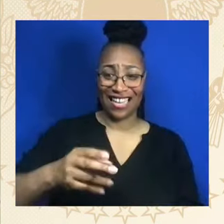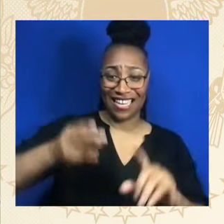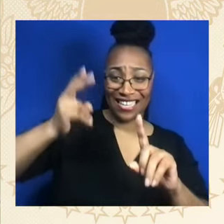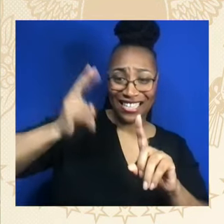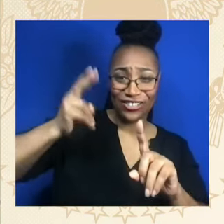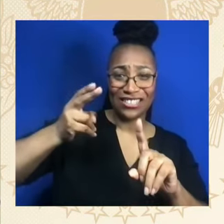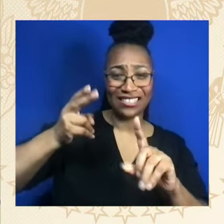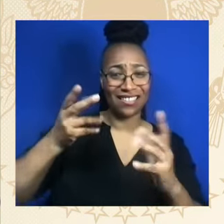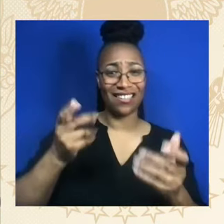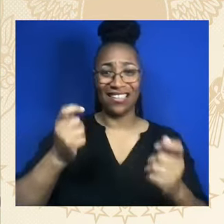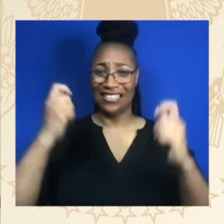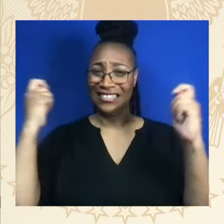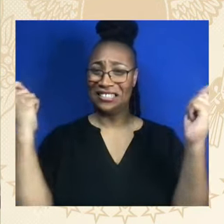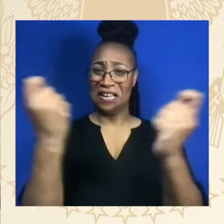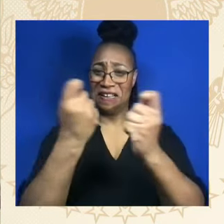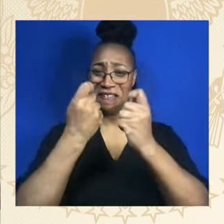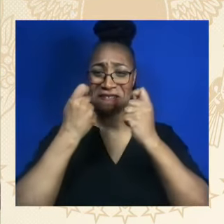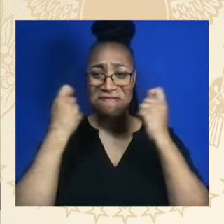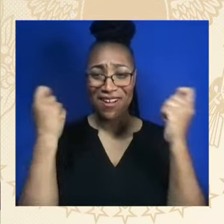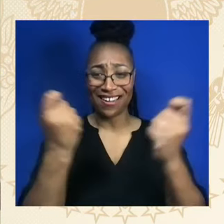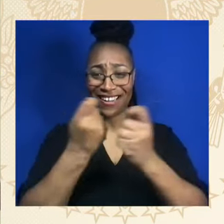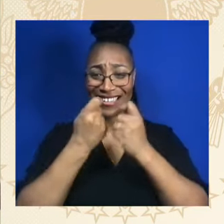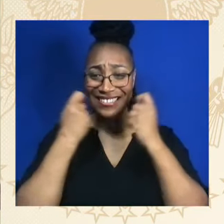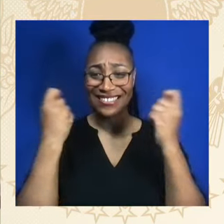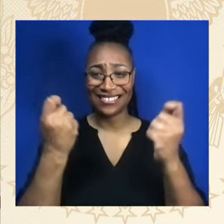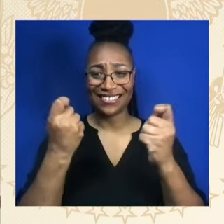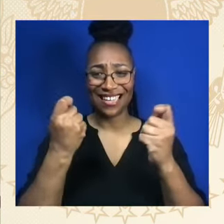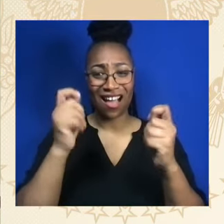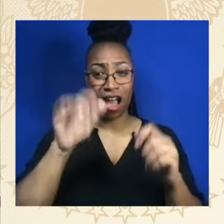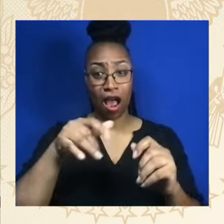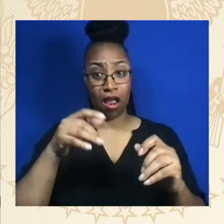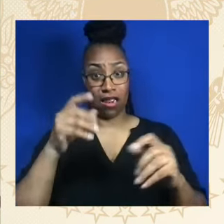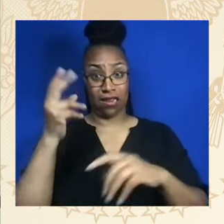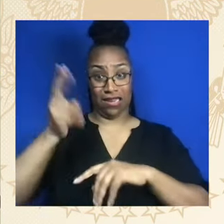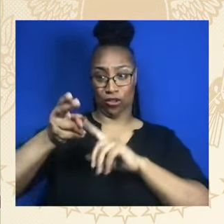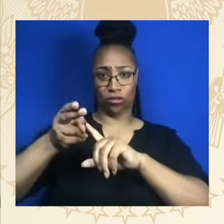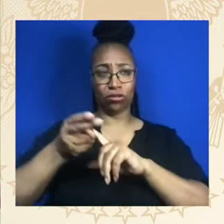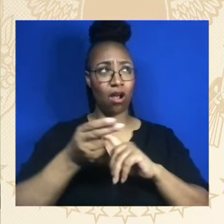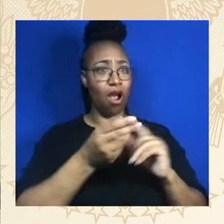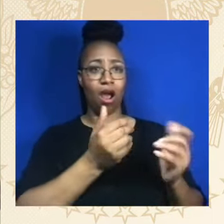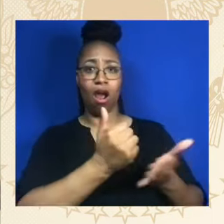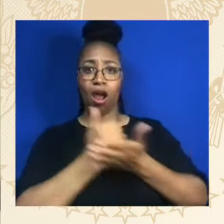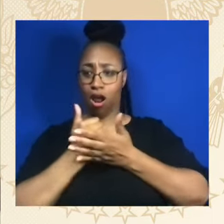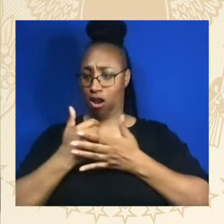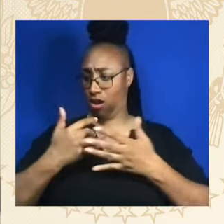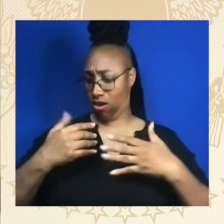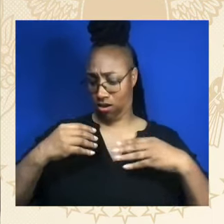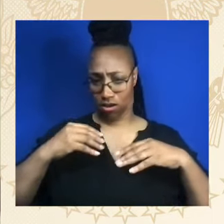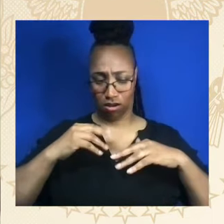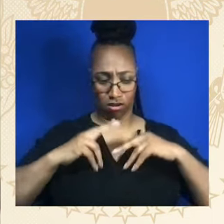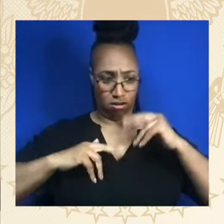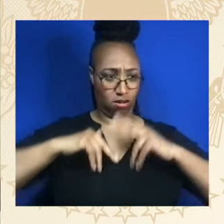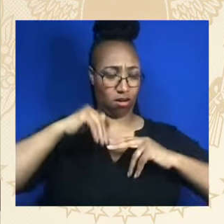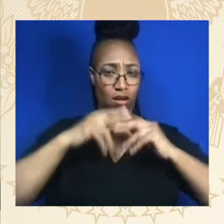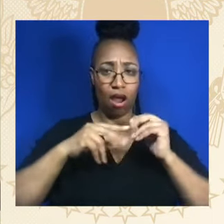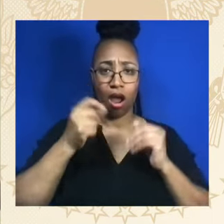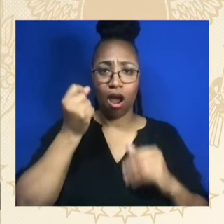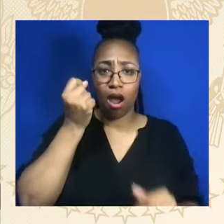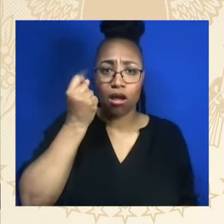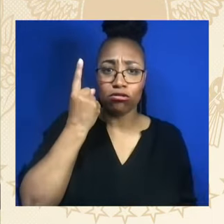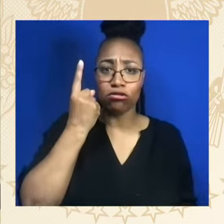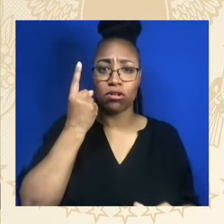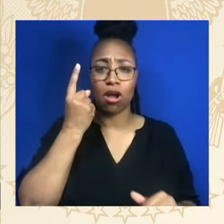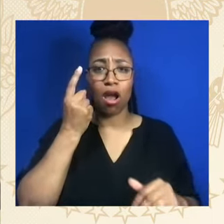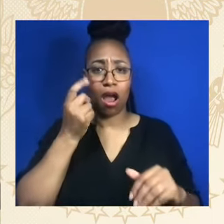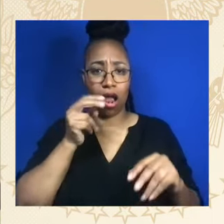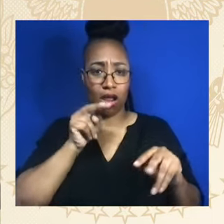has influenced the present and potentially our future. And